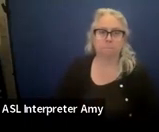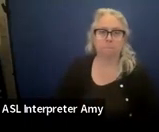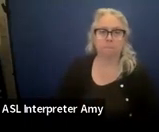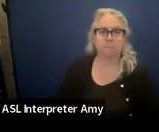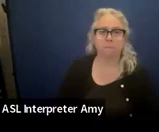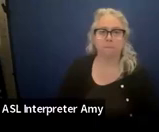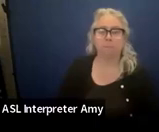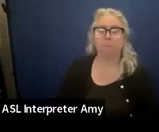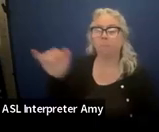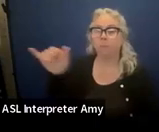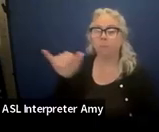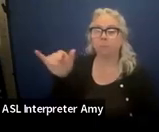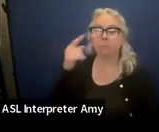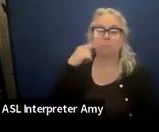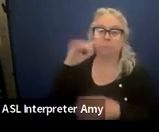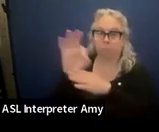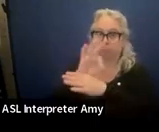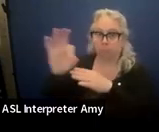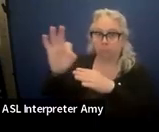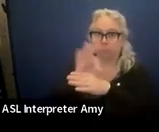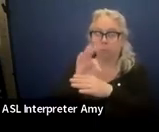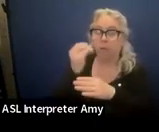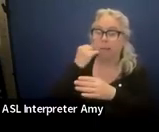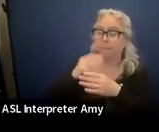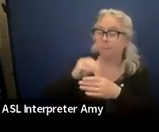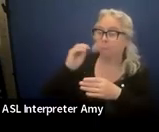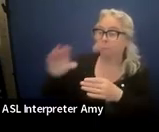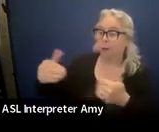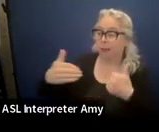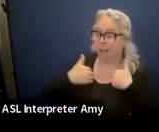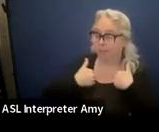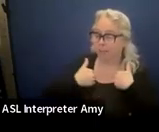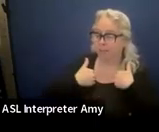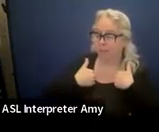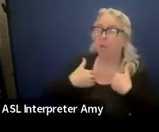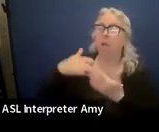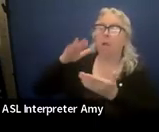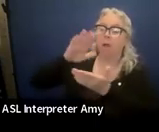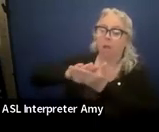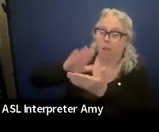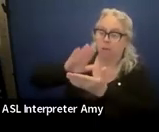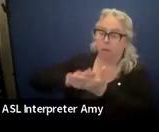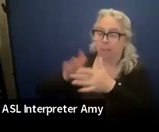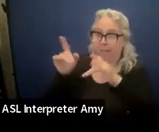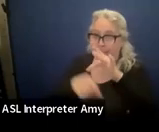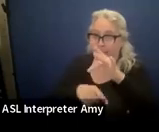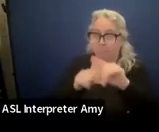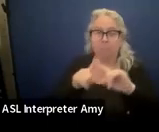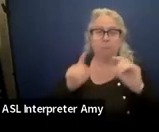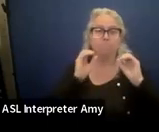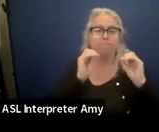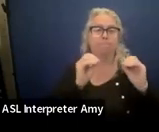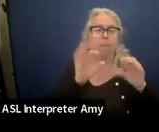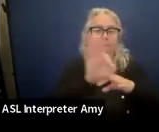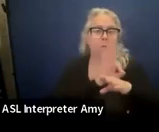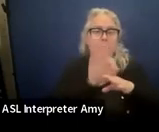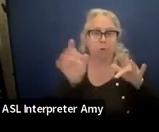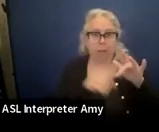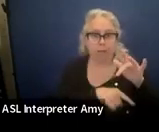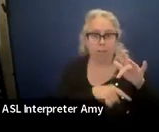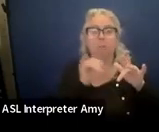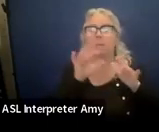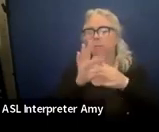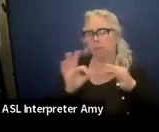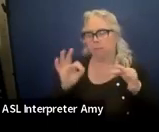Same thing for functional. If the student has academic gaps but no functional gaps, that statement